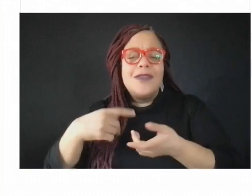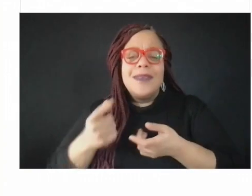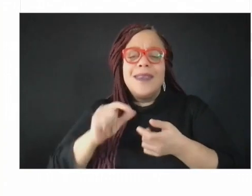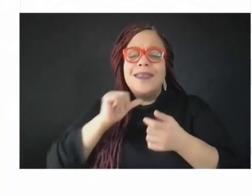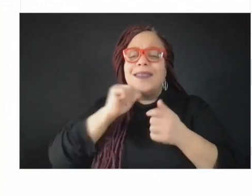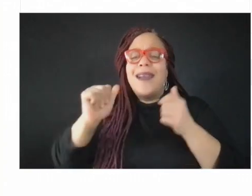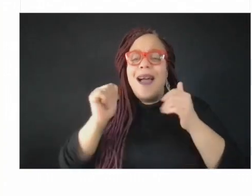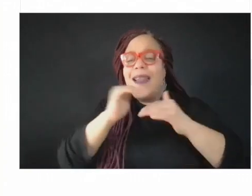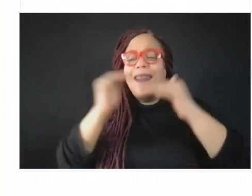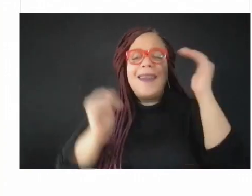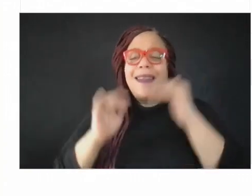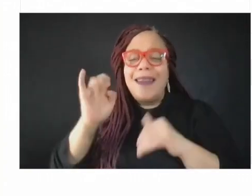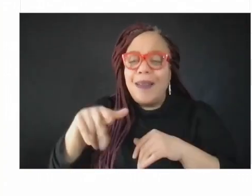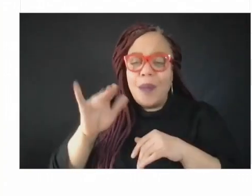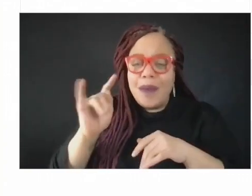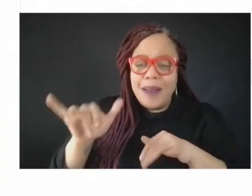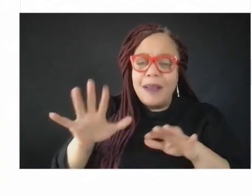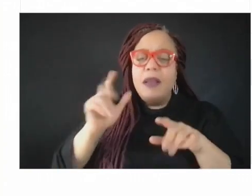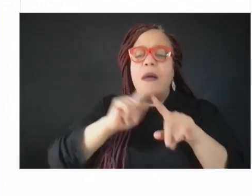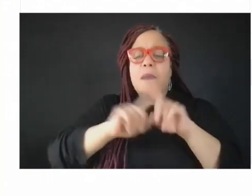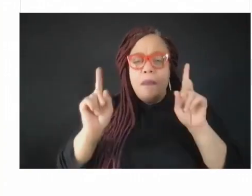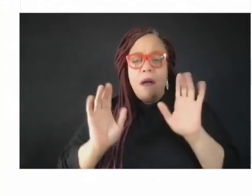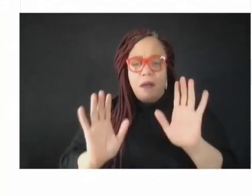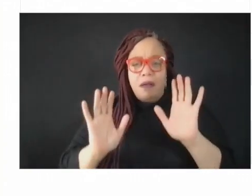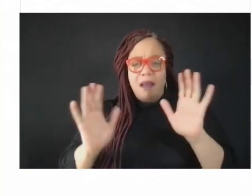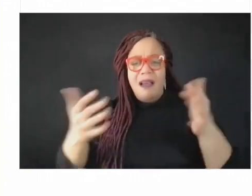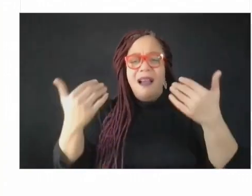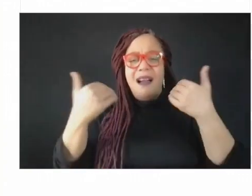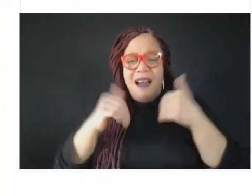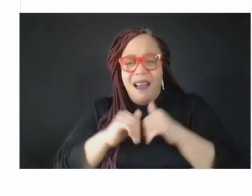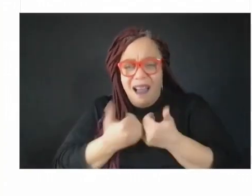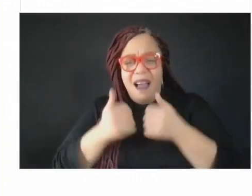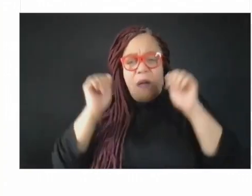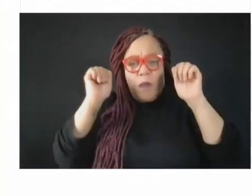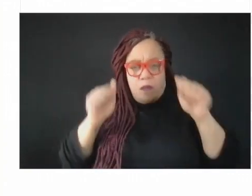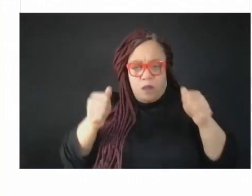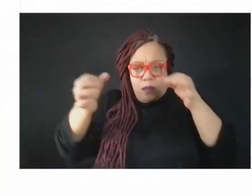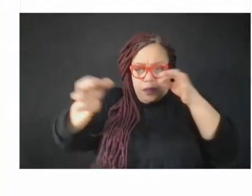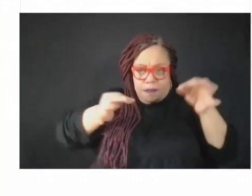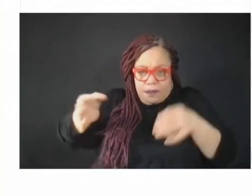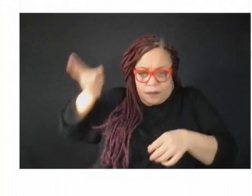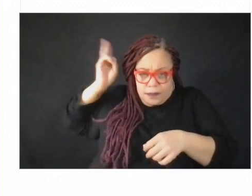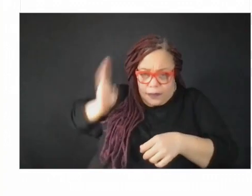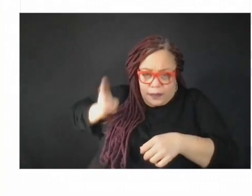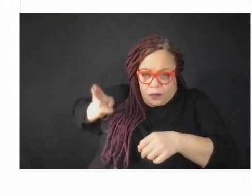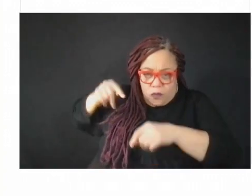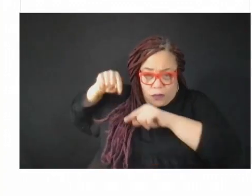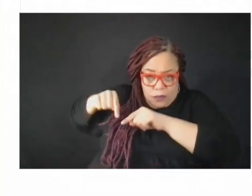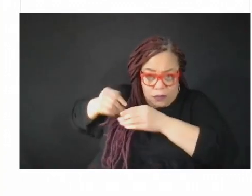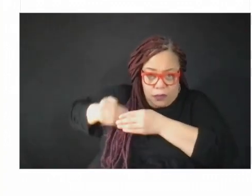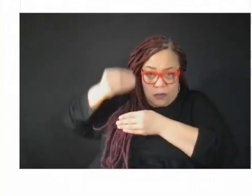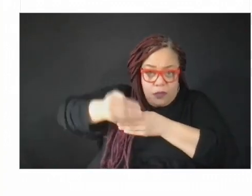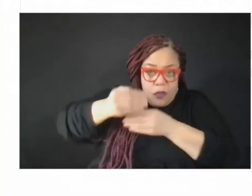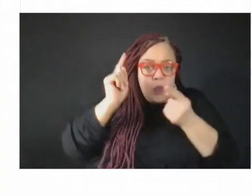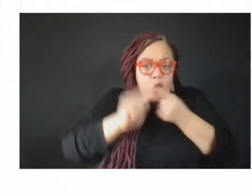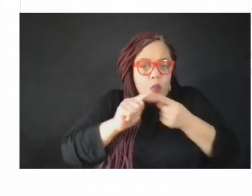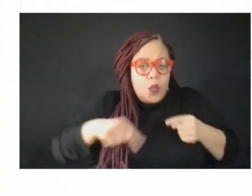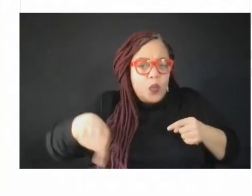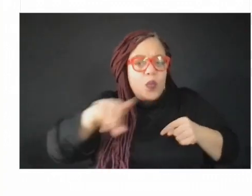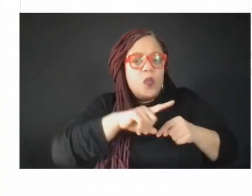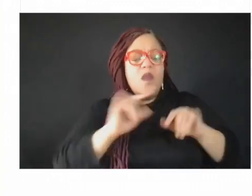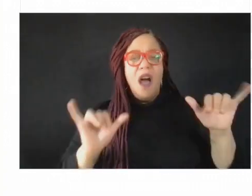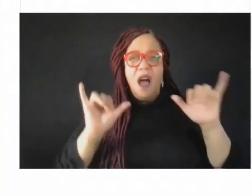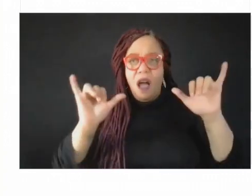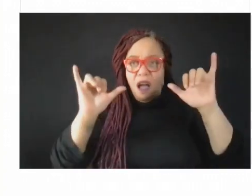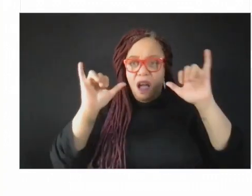historical and structural factors in a way that engenders that trust and fosters that collaboration? We've not spent a lot of